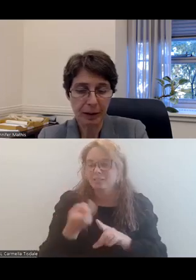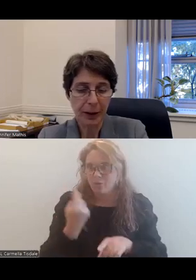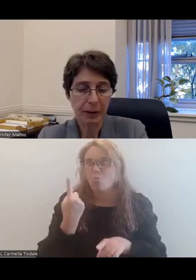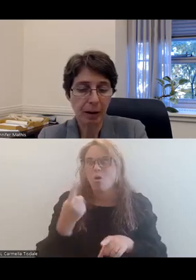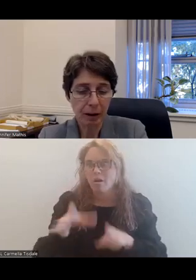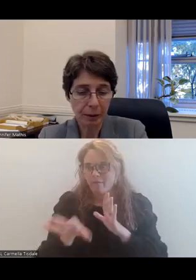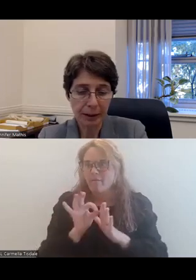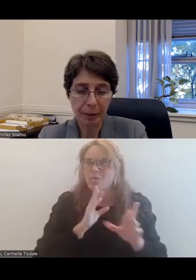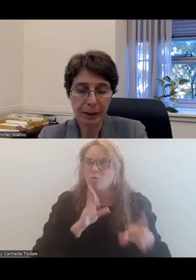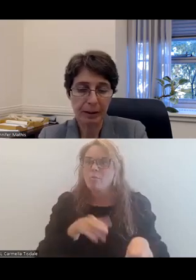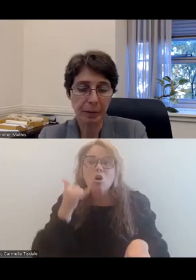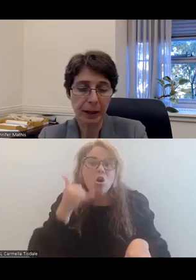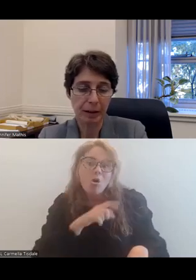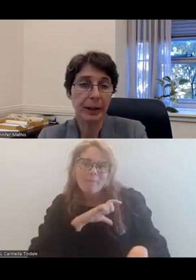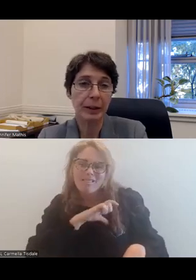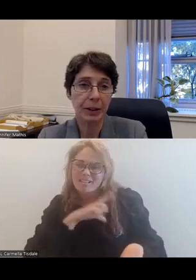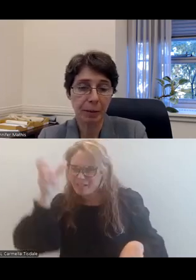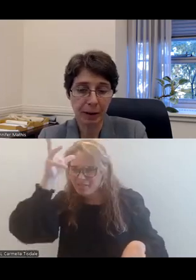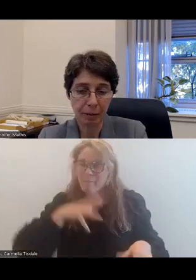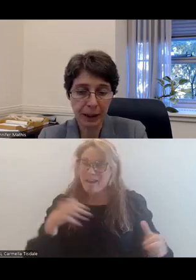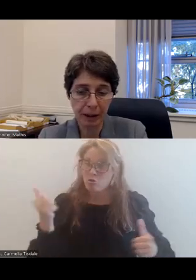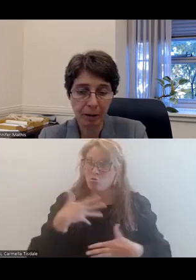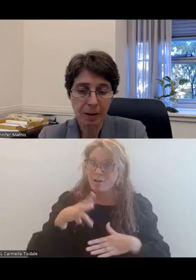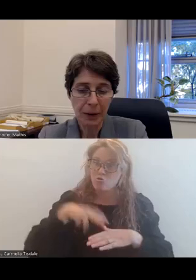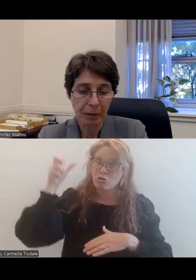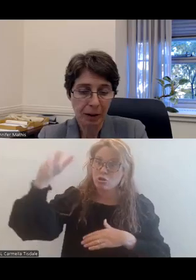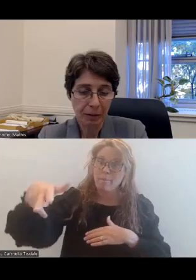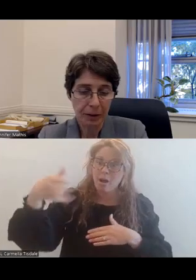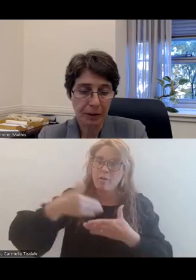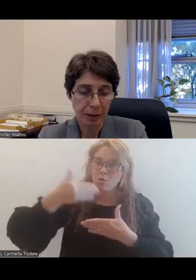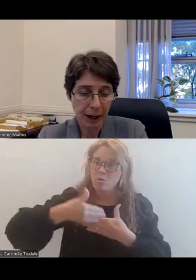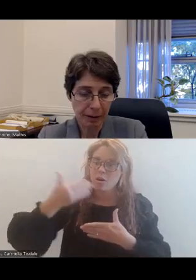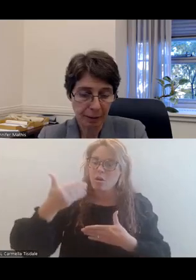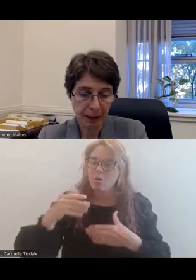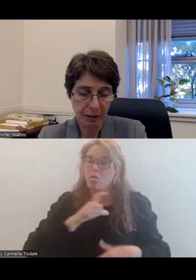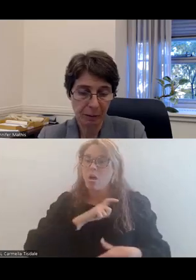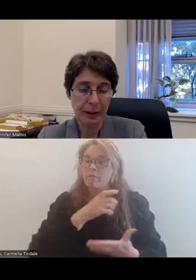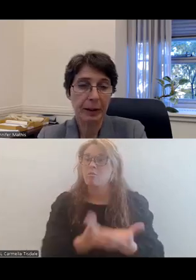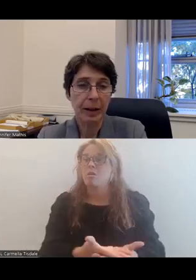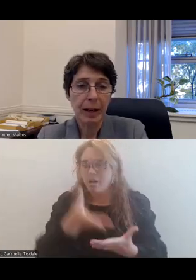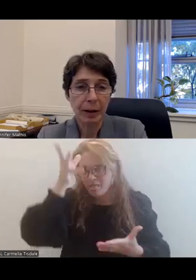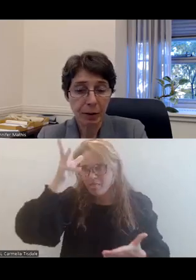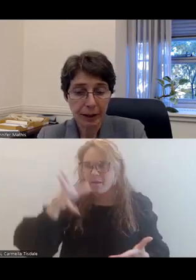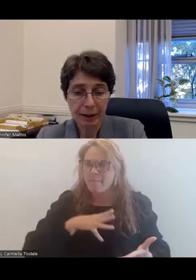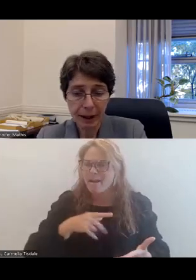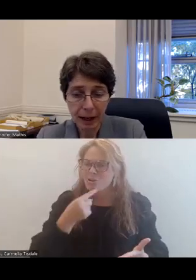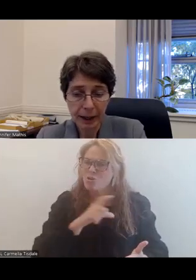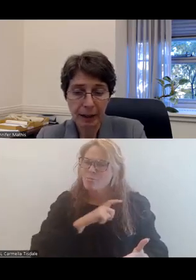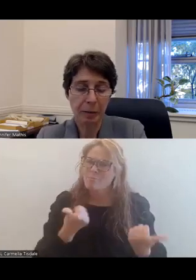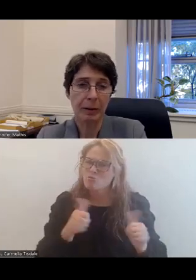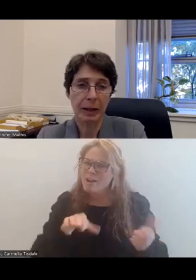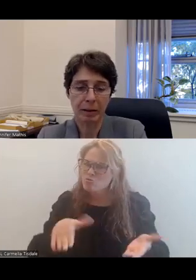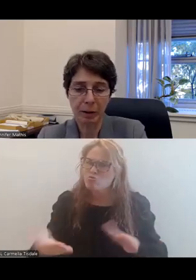reports, had called the police because the man had threatened to jump out of a window. When officers arrived, the man told police, I'm trying